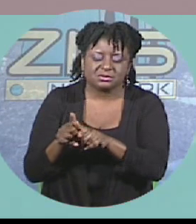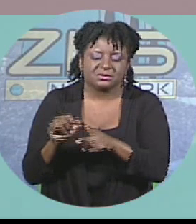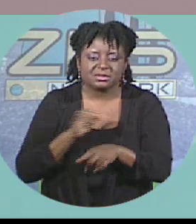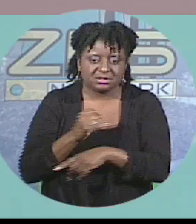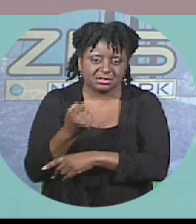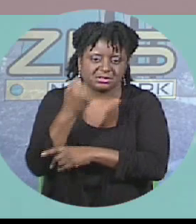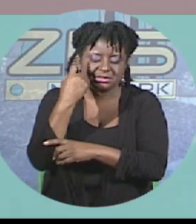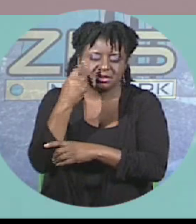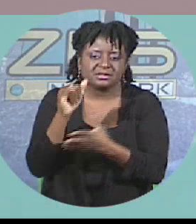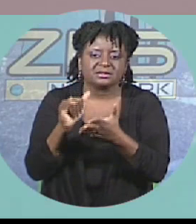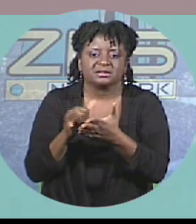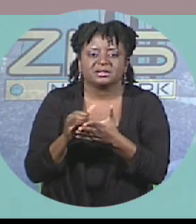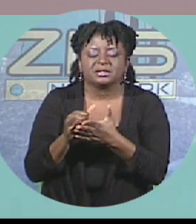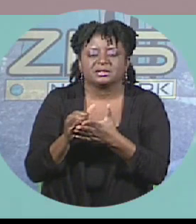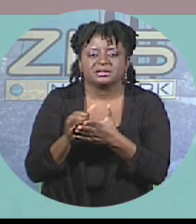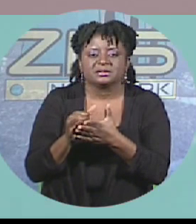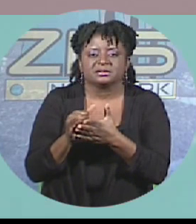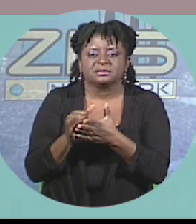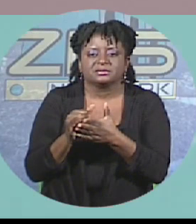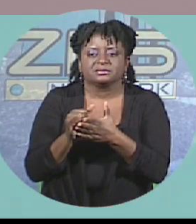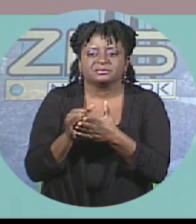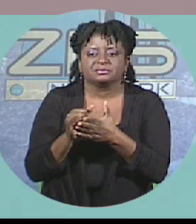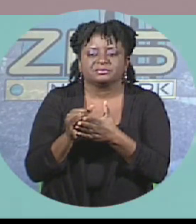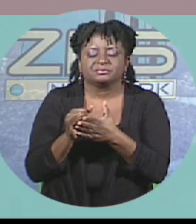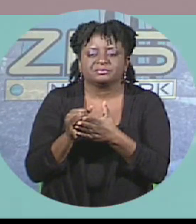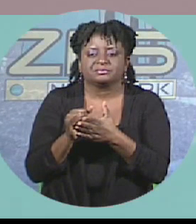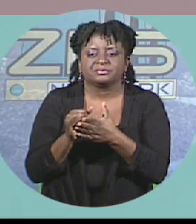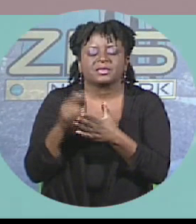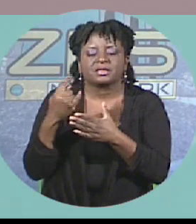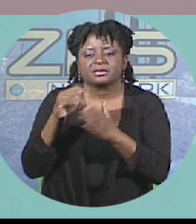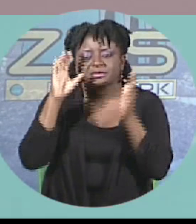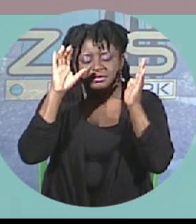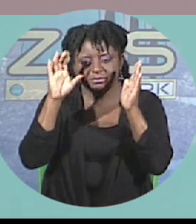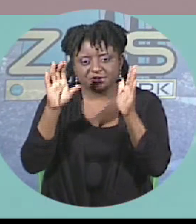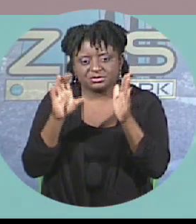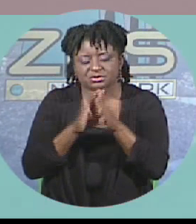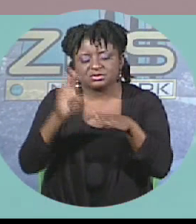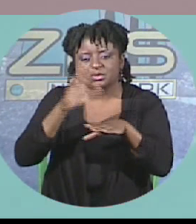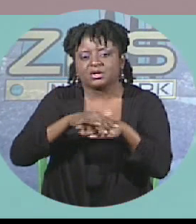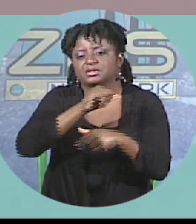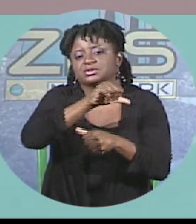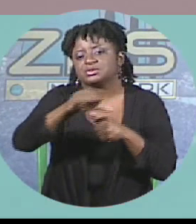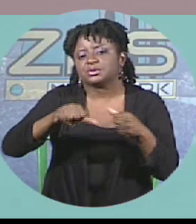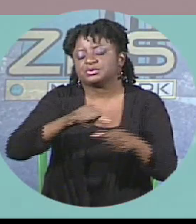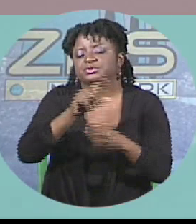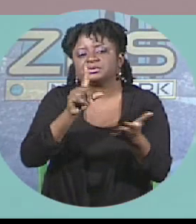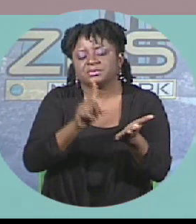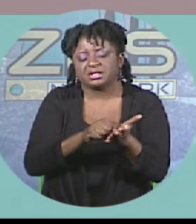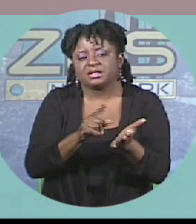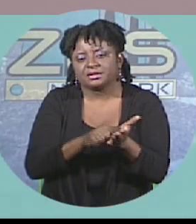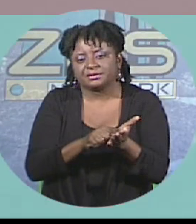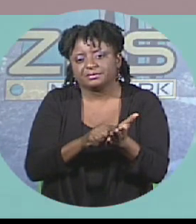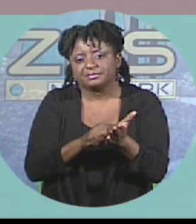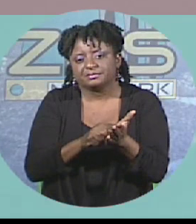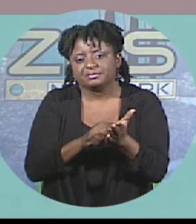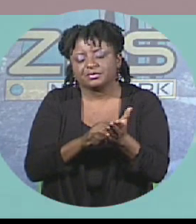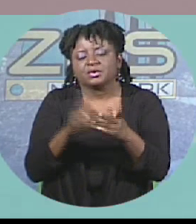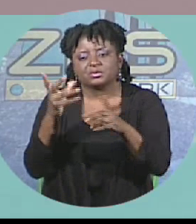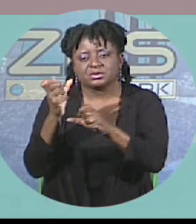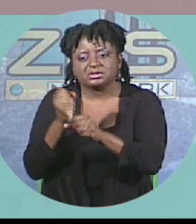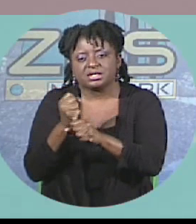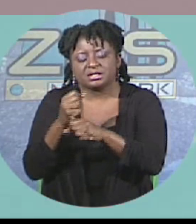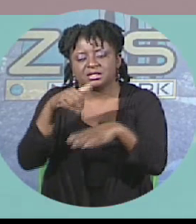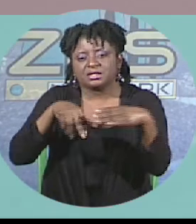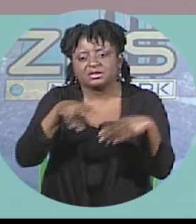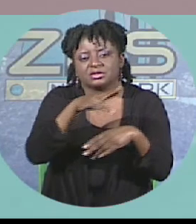that the pictures on social media was taken in